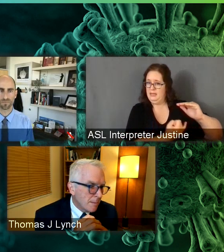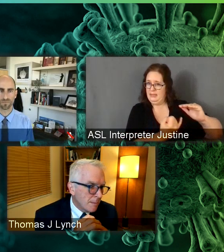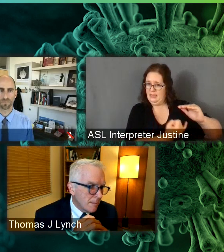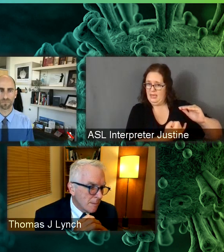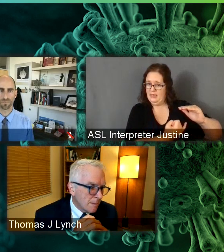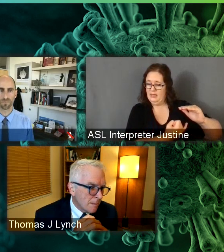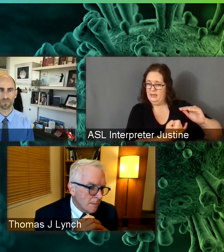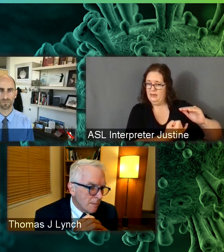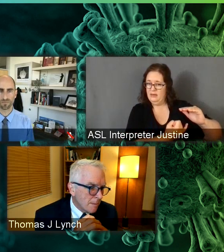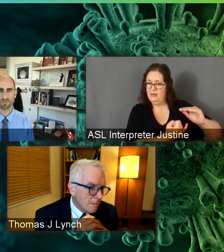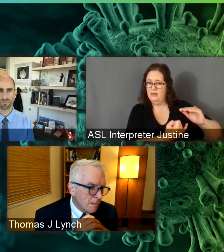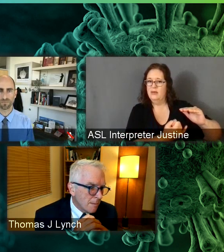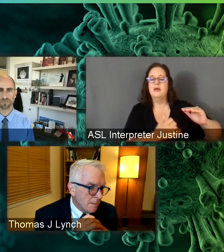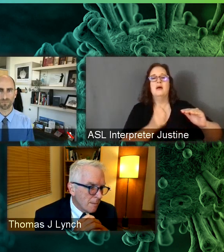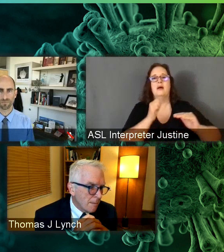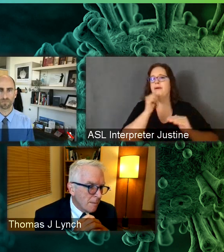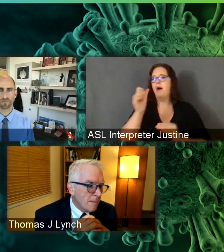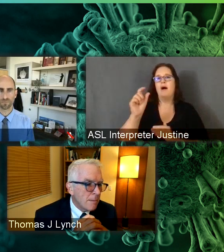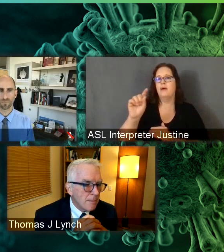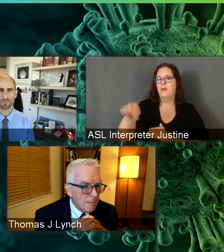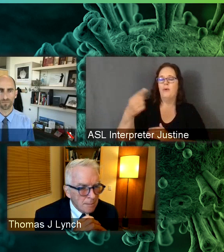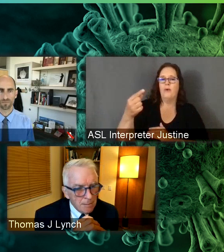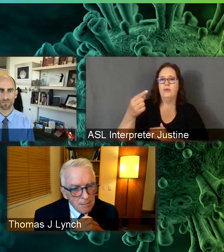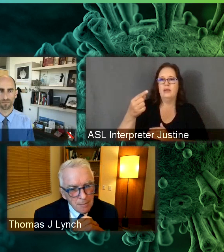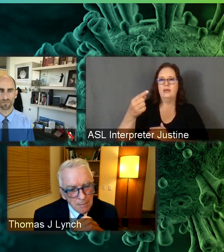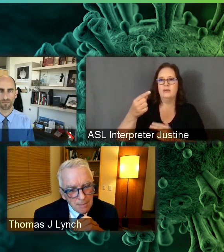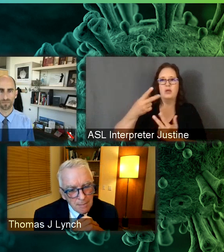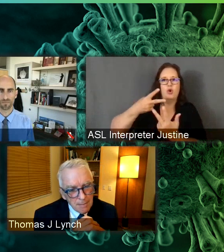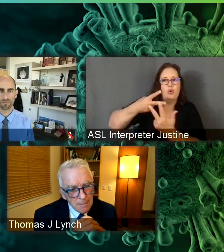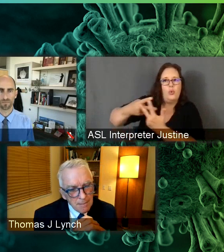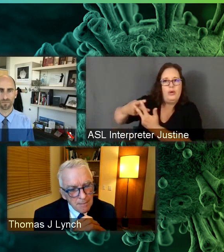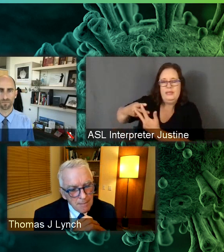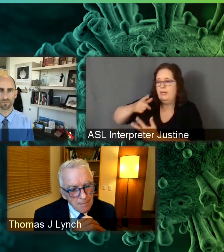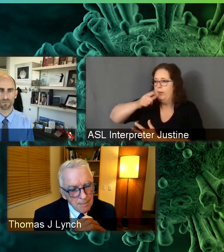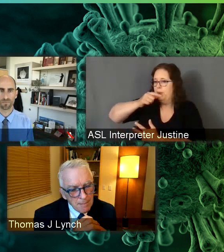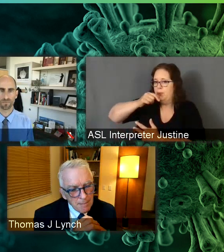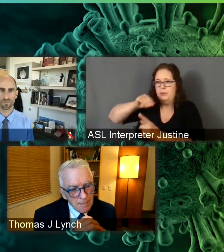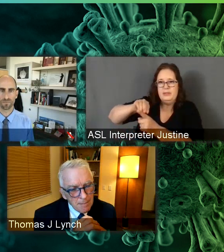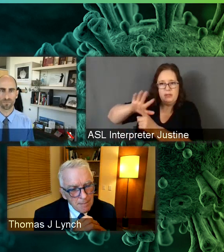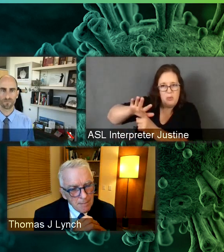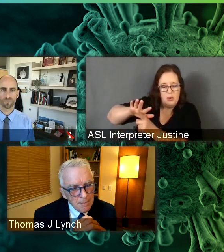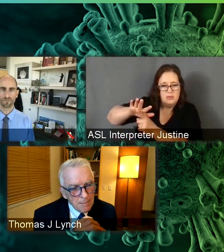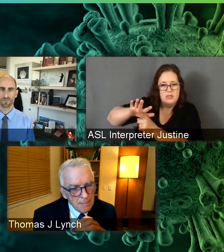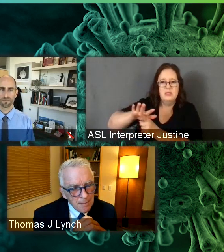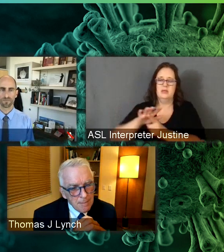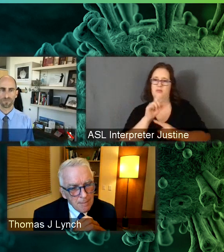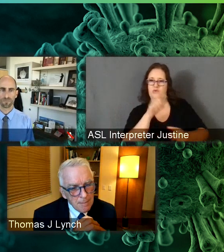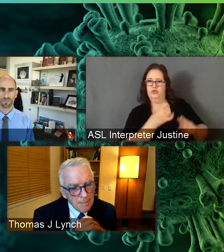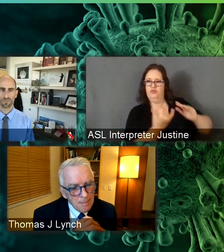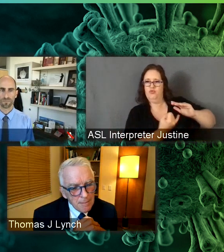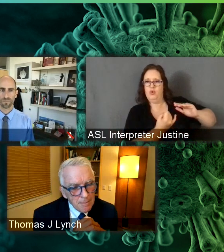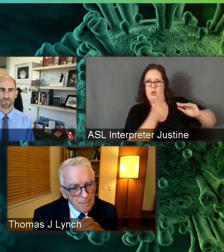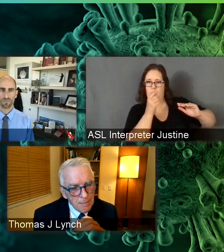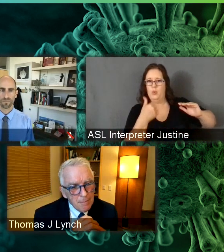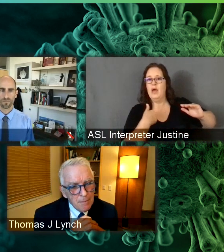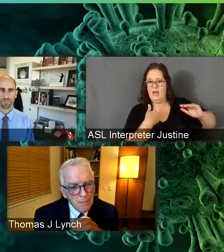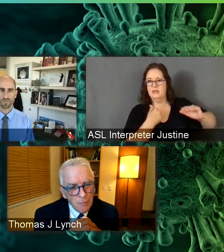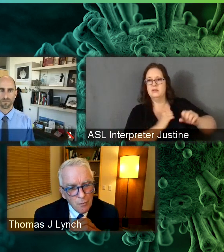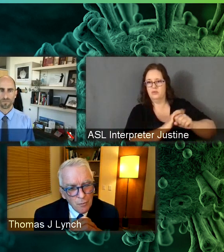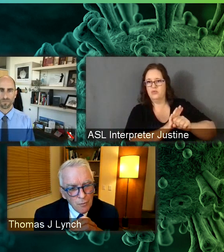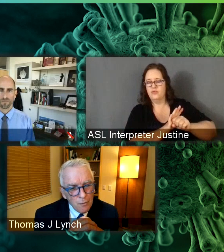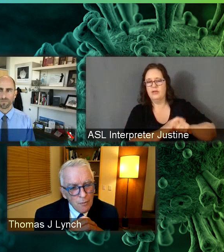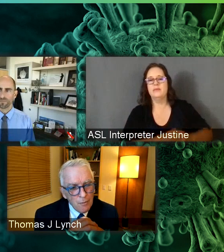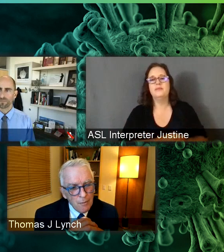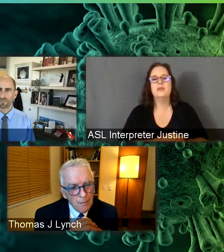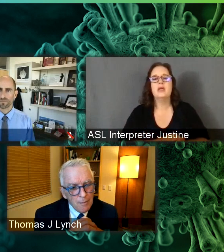quarantining people that were exposed. So I think it should obviously, it should be a real strategy. It does